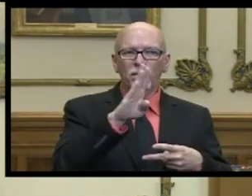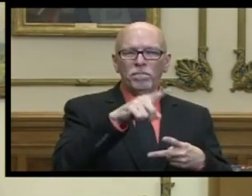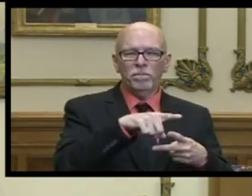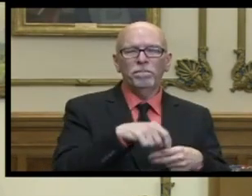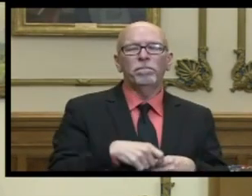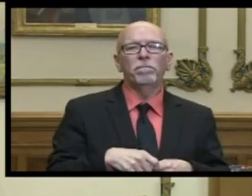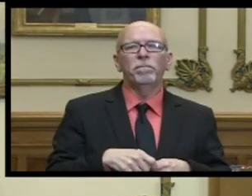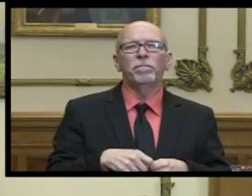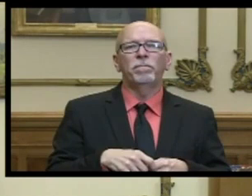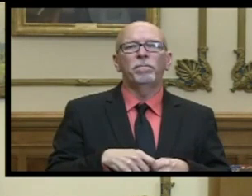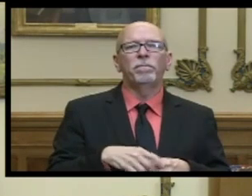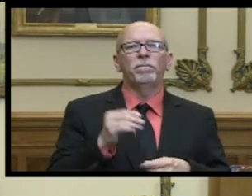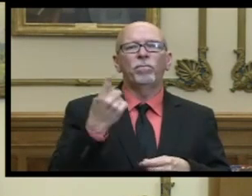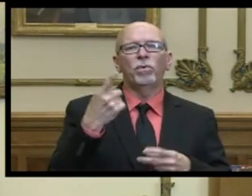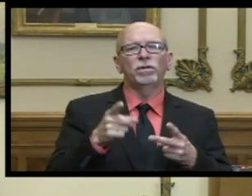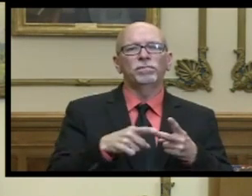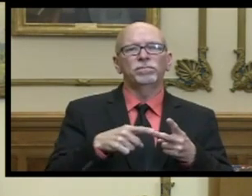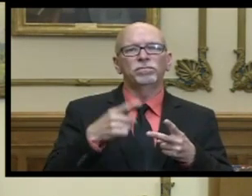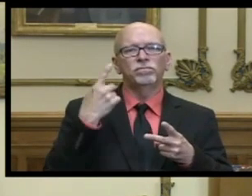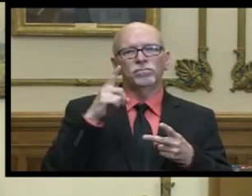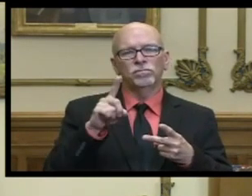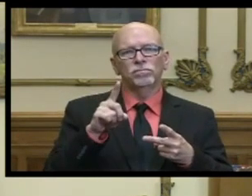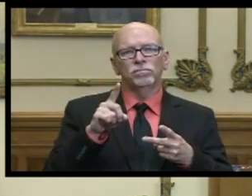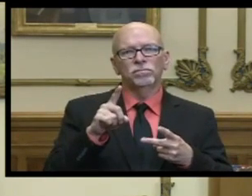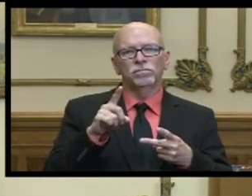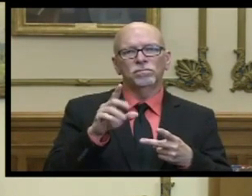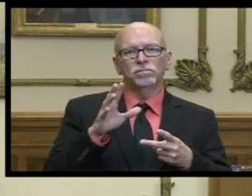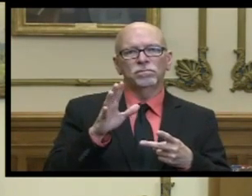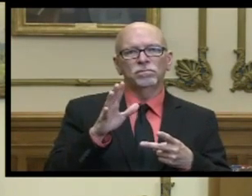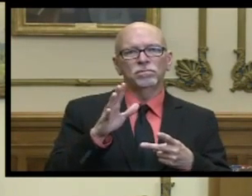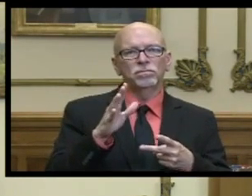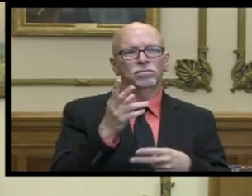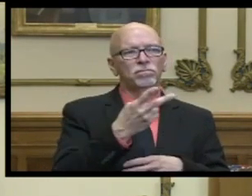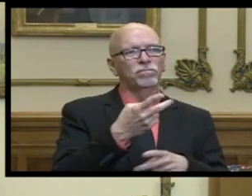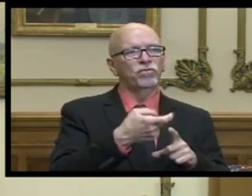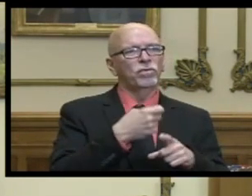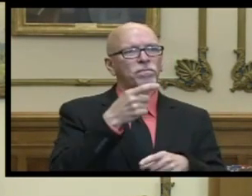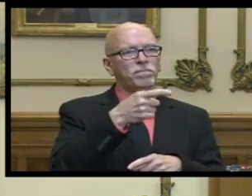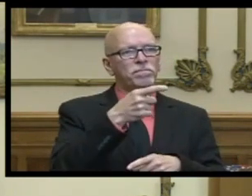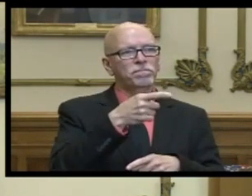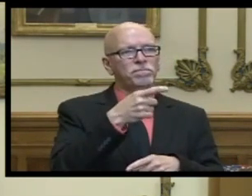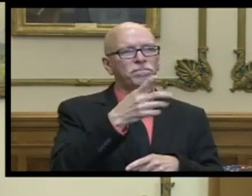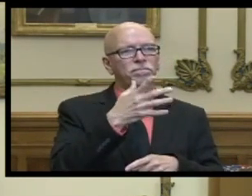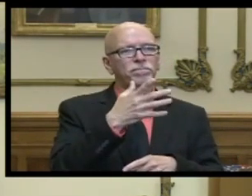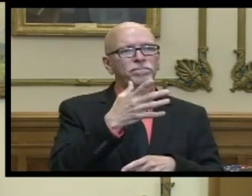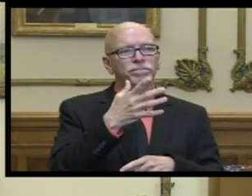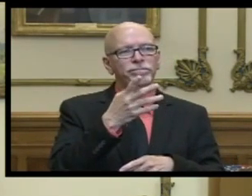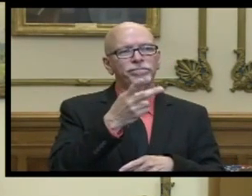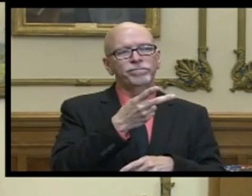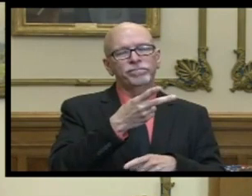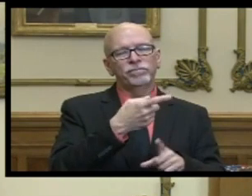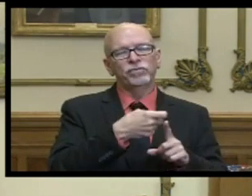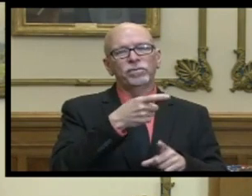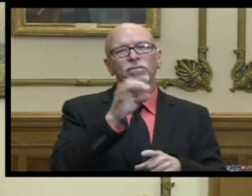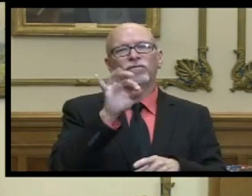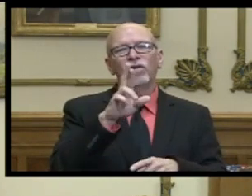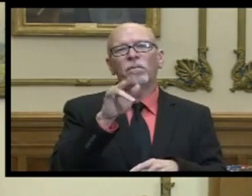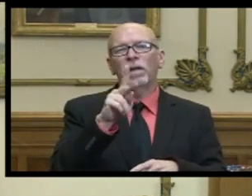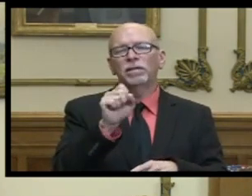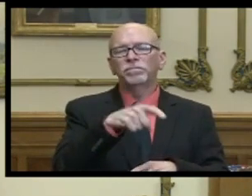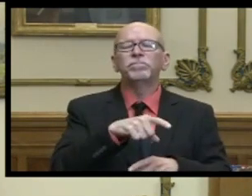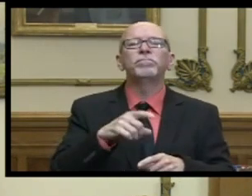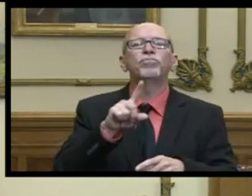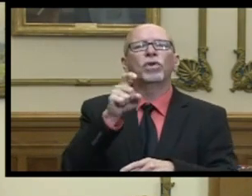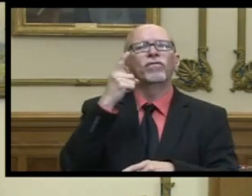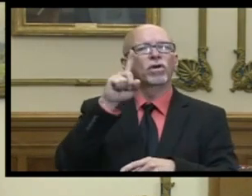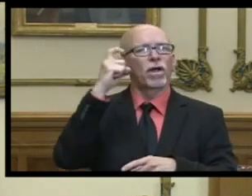and one is for uh the folks from the folks from fairbanks my